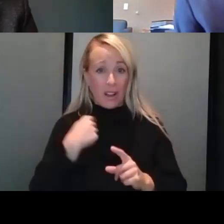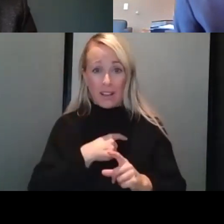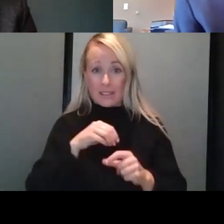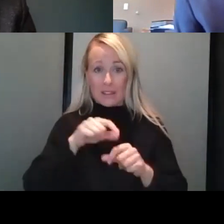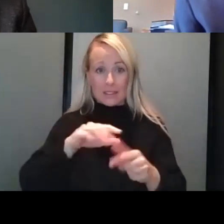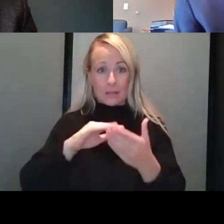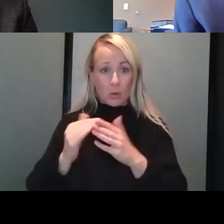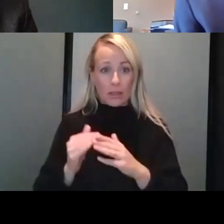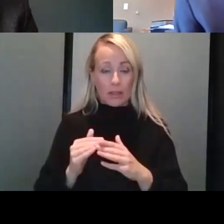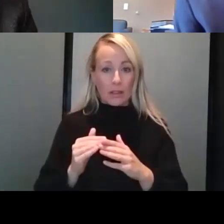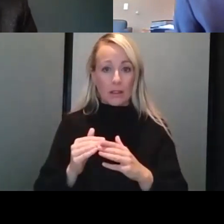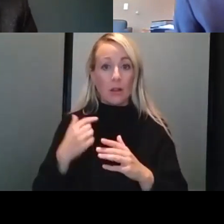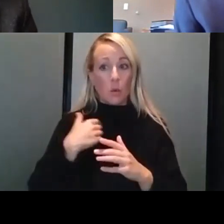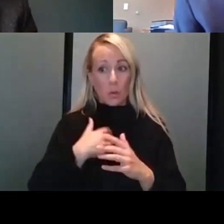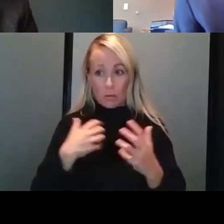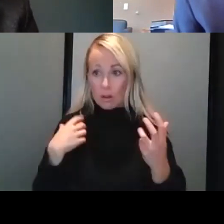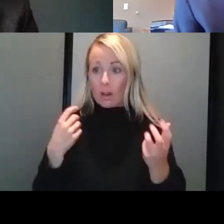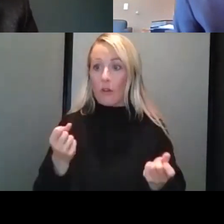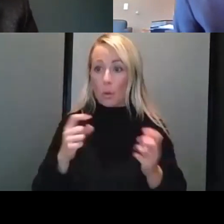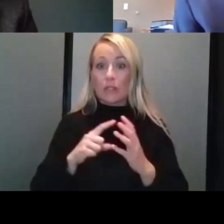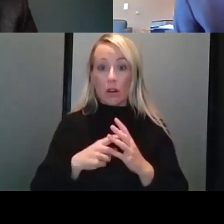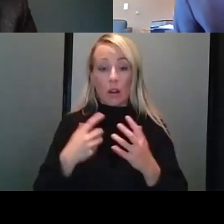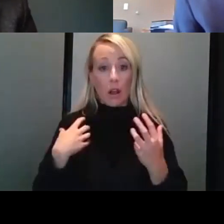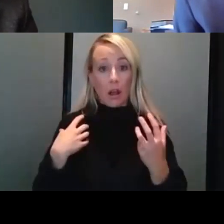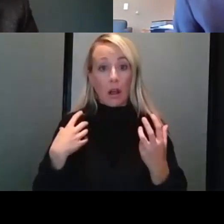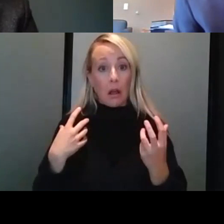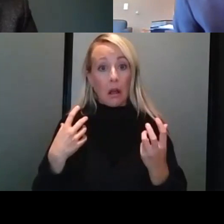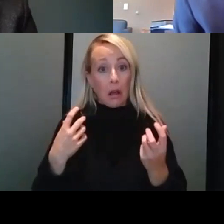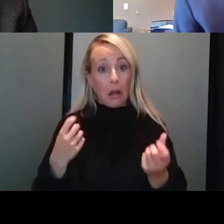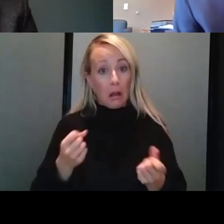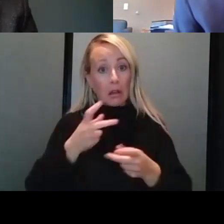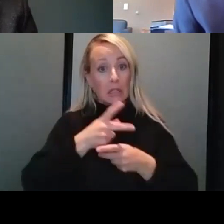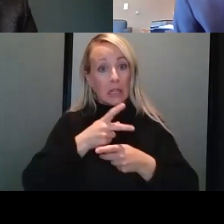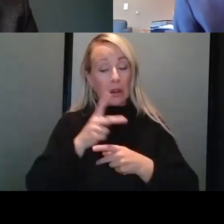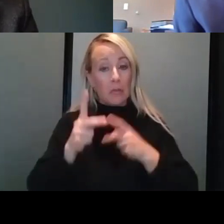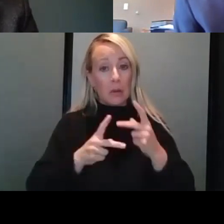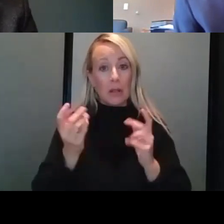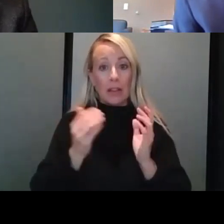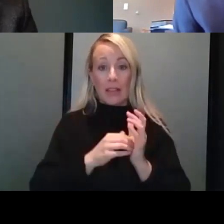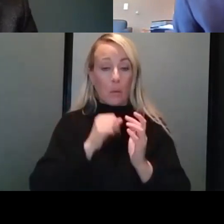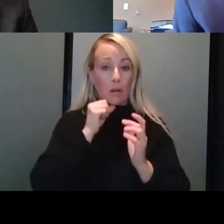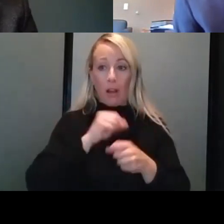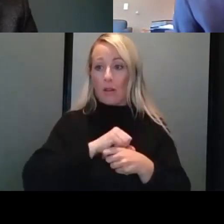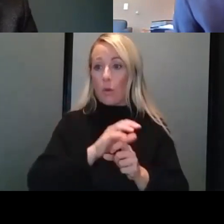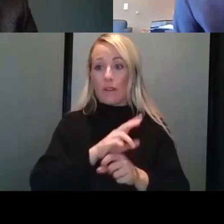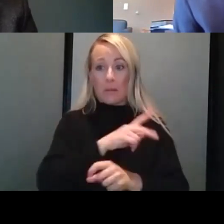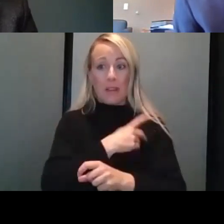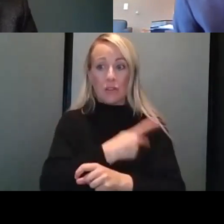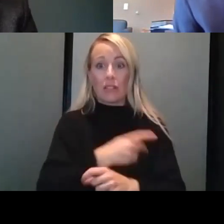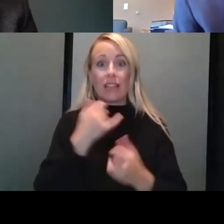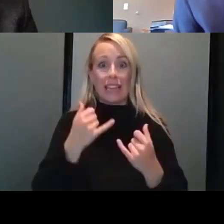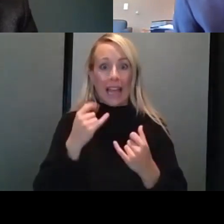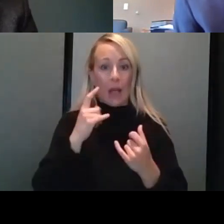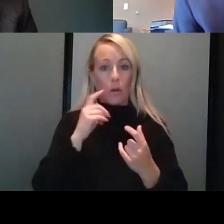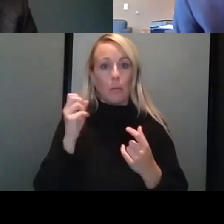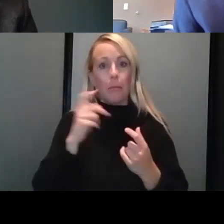We recovered. We started to recover. We started to take care of people again that were non-COVID patients. And now we're back focused on